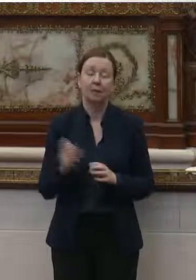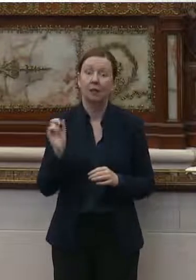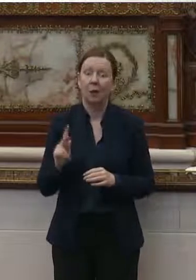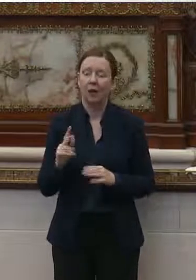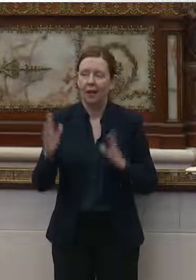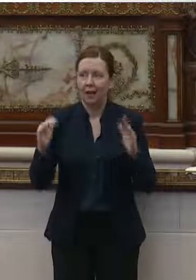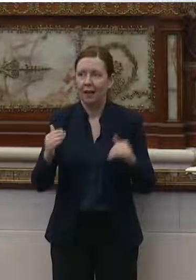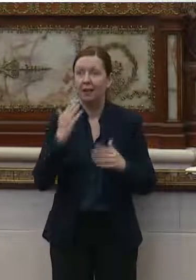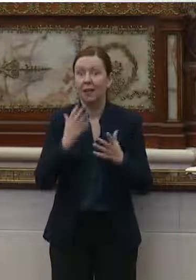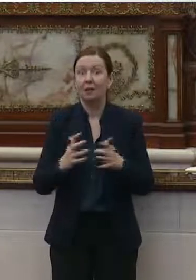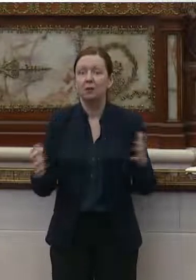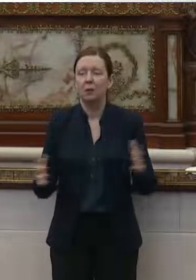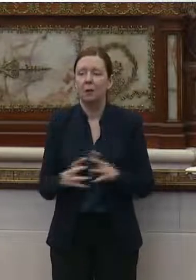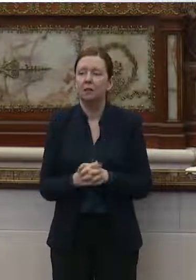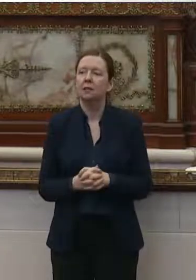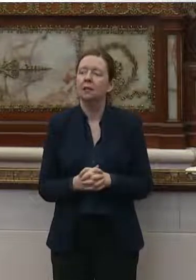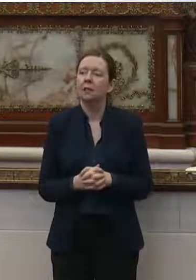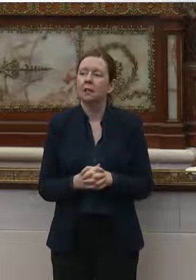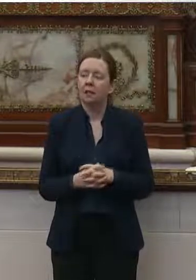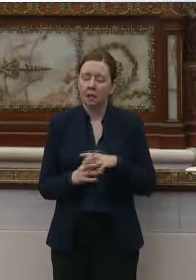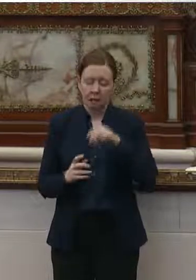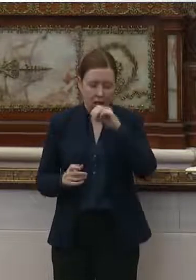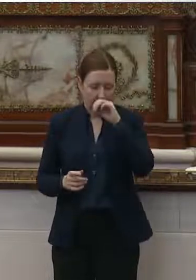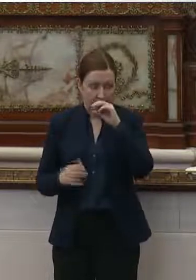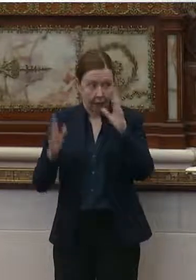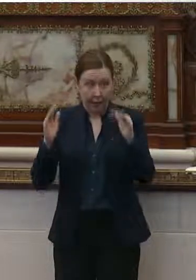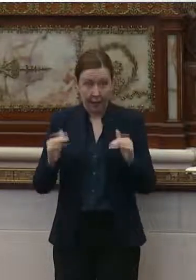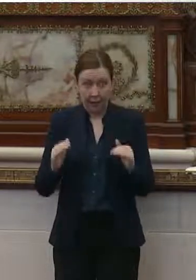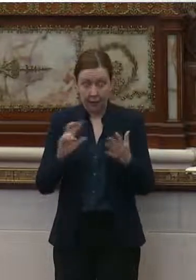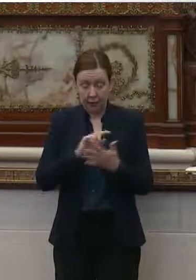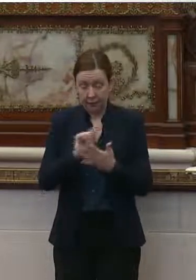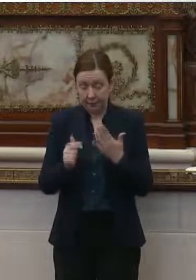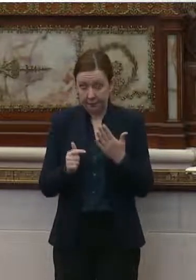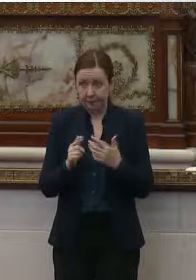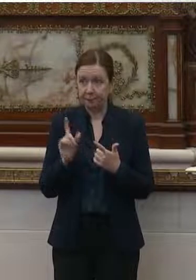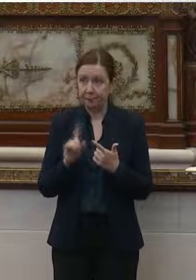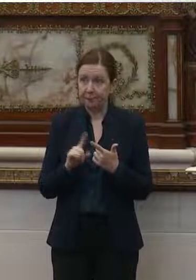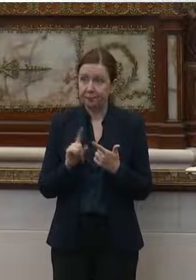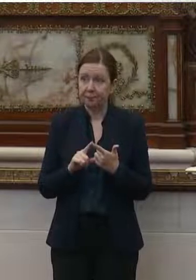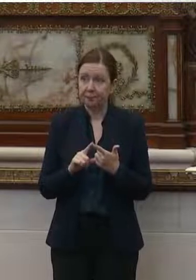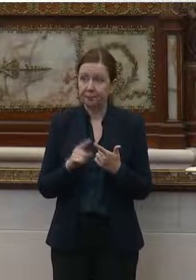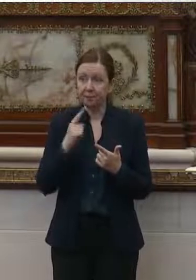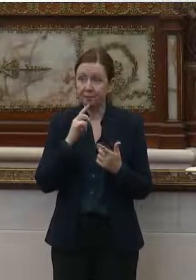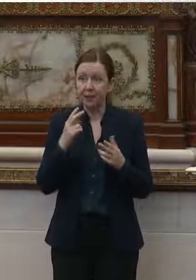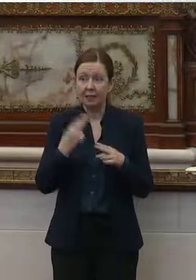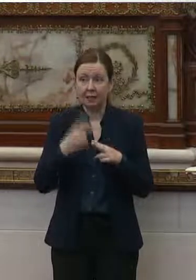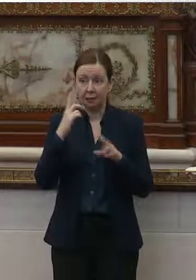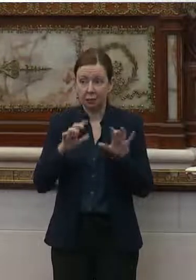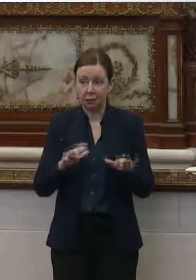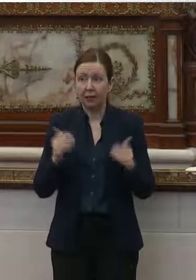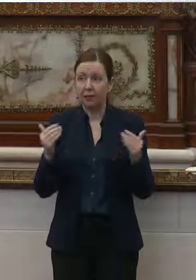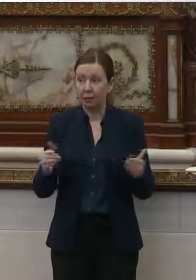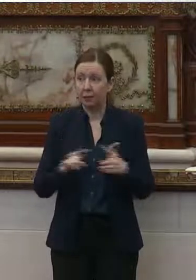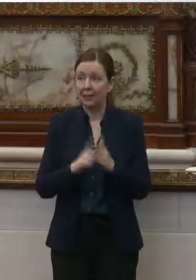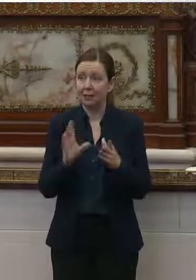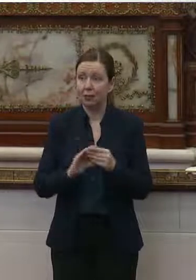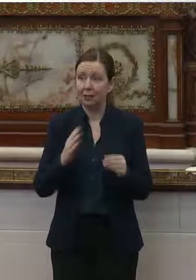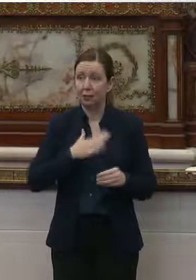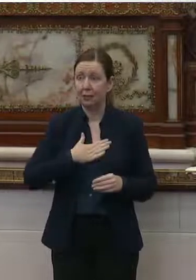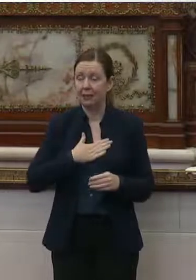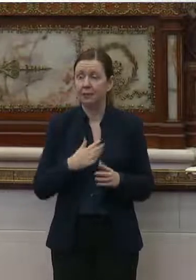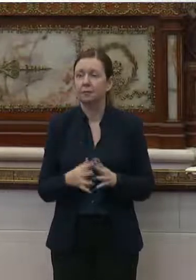Okay. Thank you so much. And the next panelist to testify, please state your name for the record and begin your testimony.